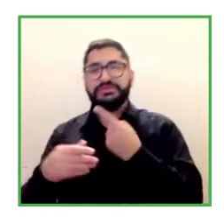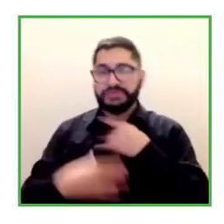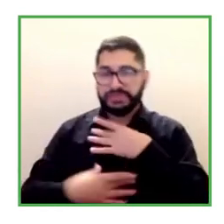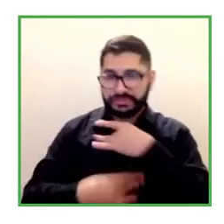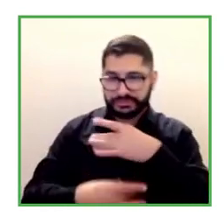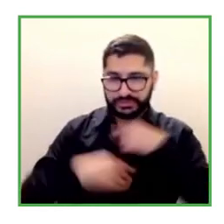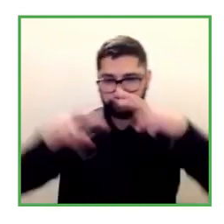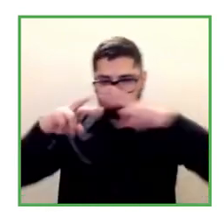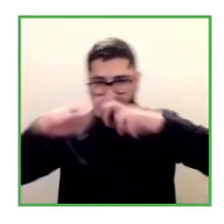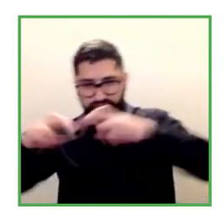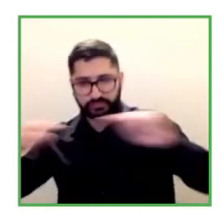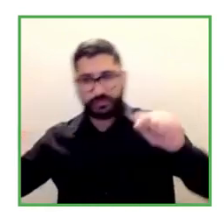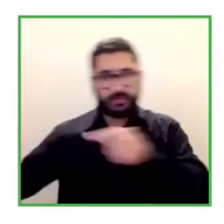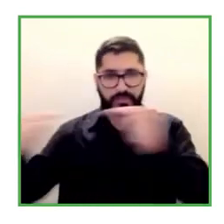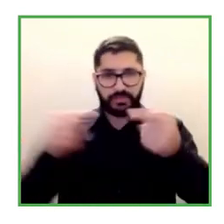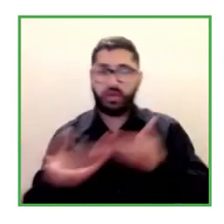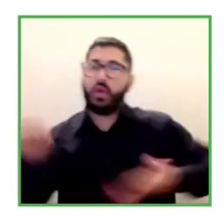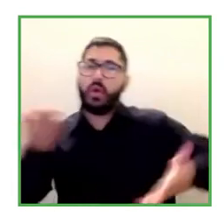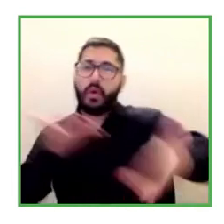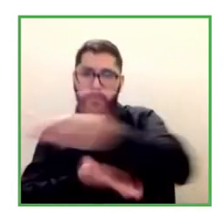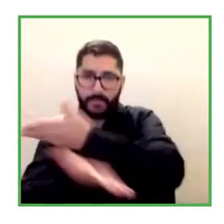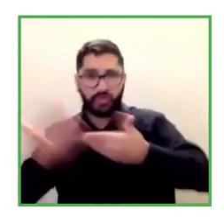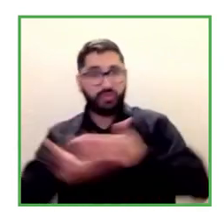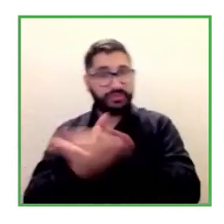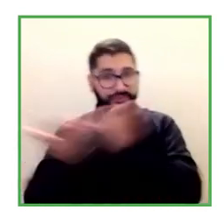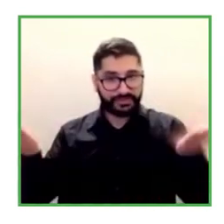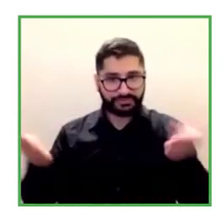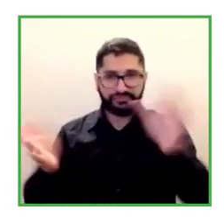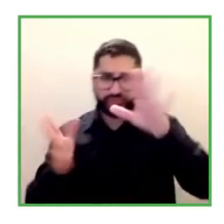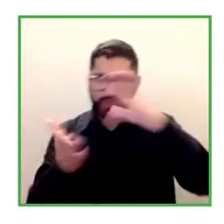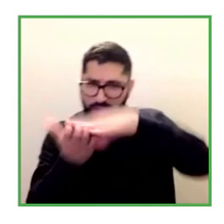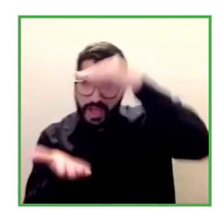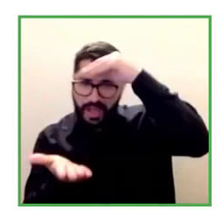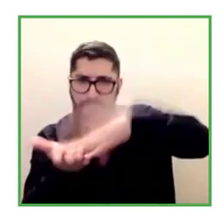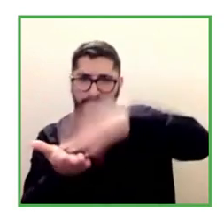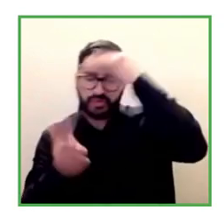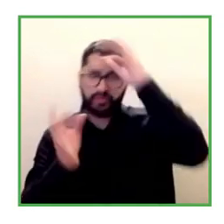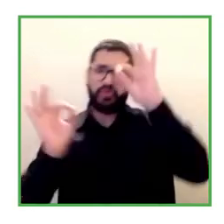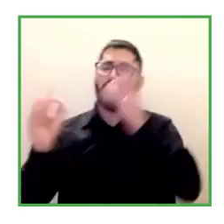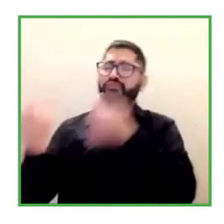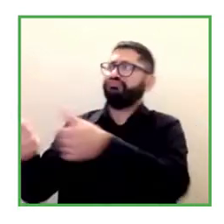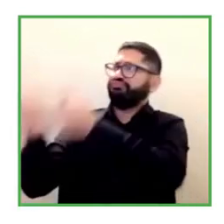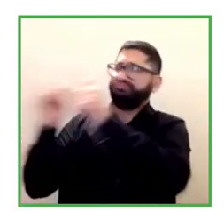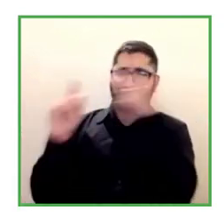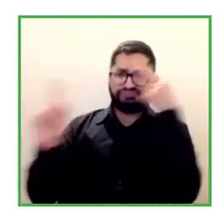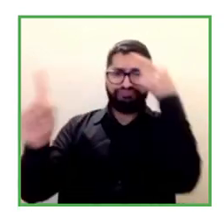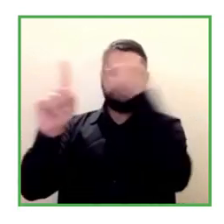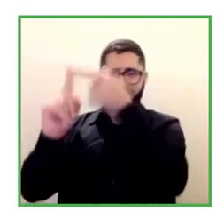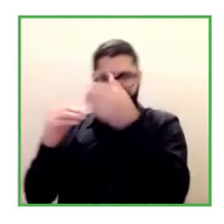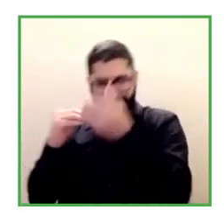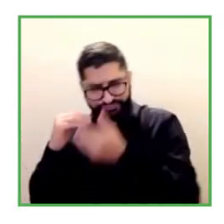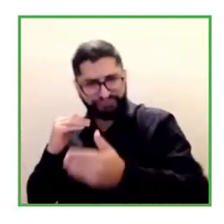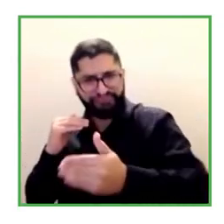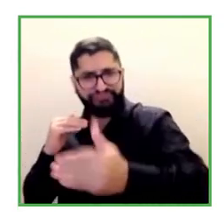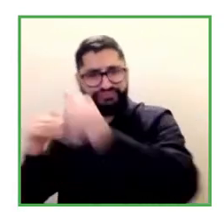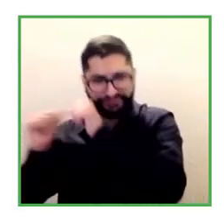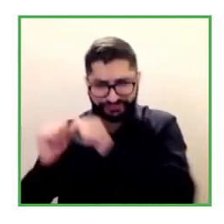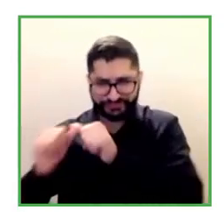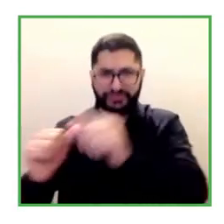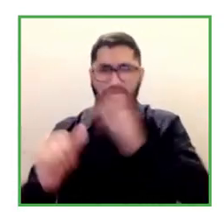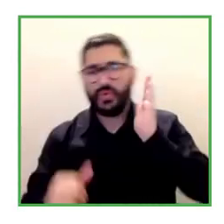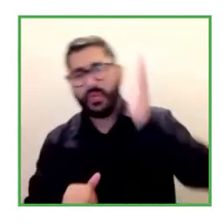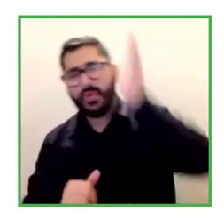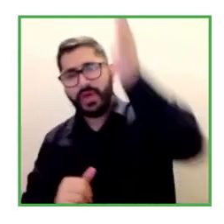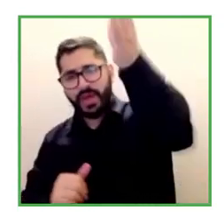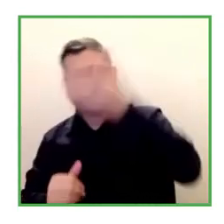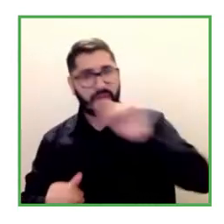and that they were able to share their learnings and the big challenges that we have ahead of us and for that the invitation is